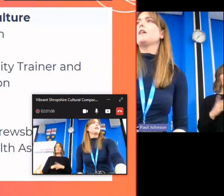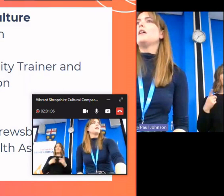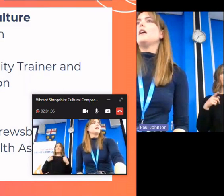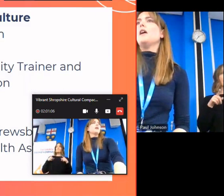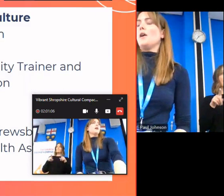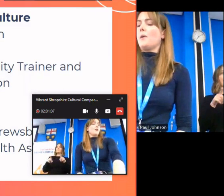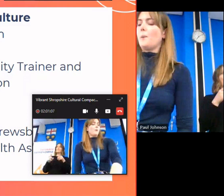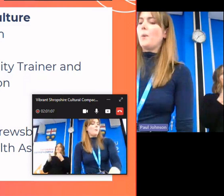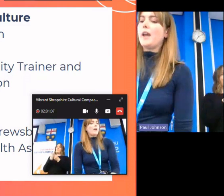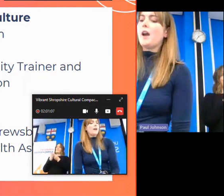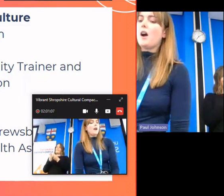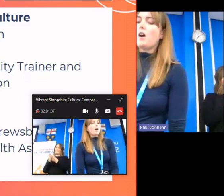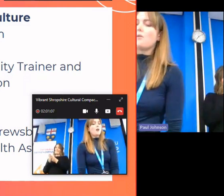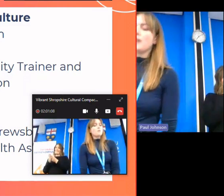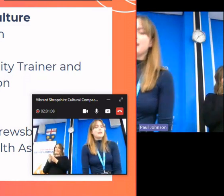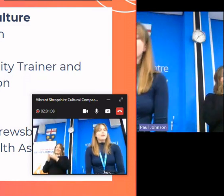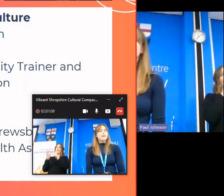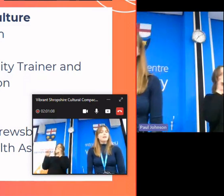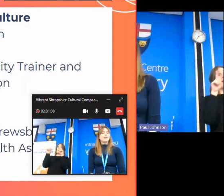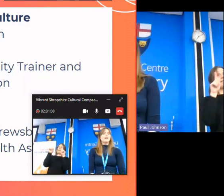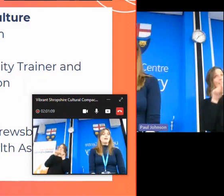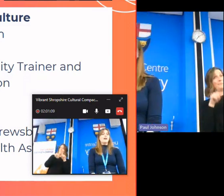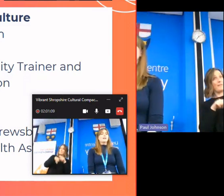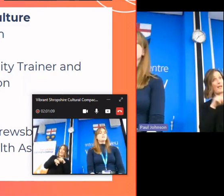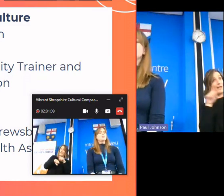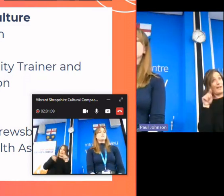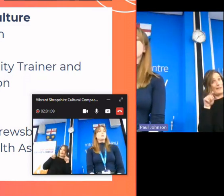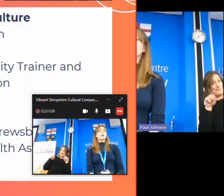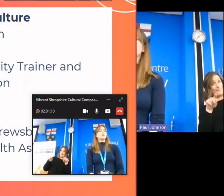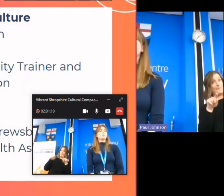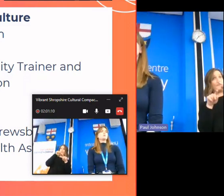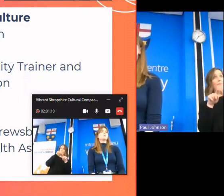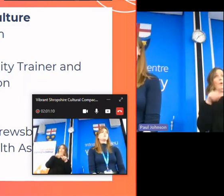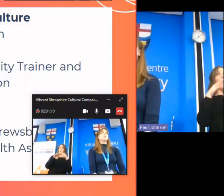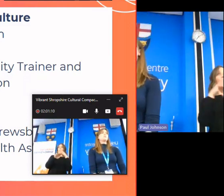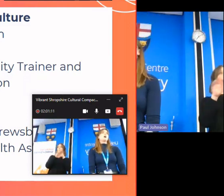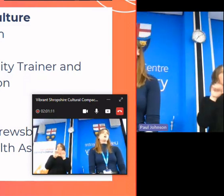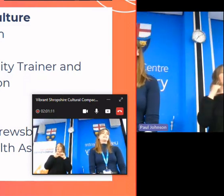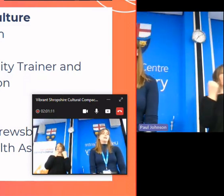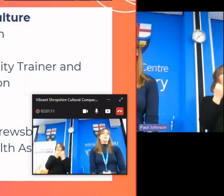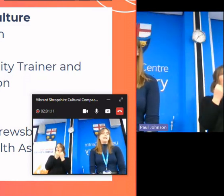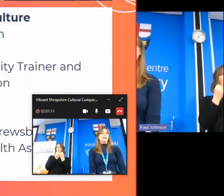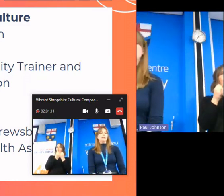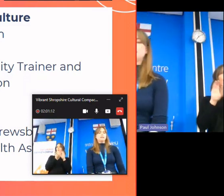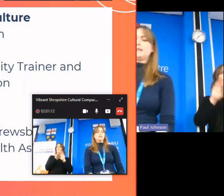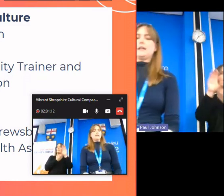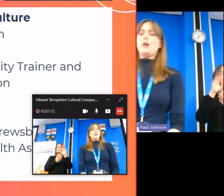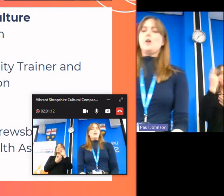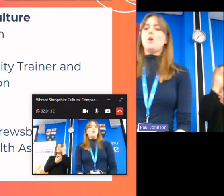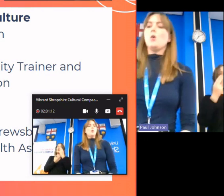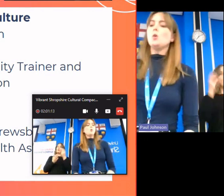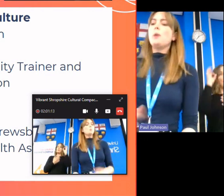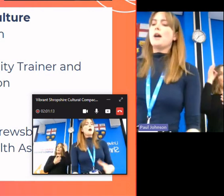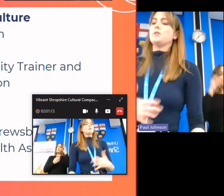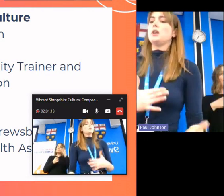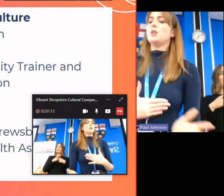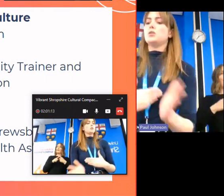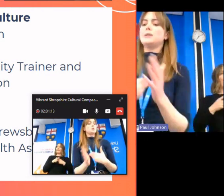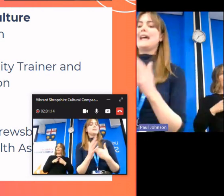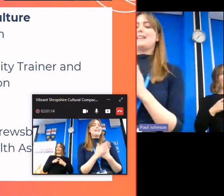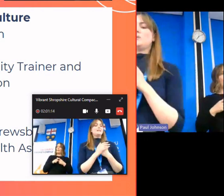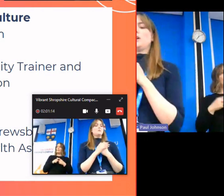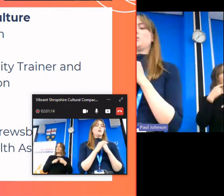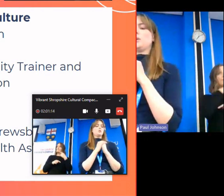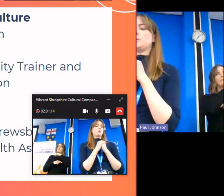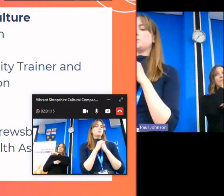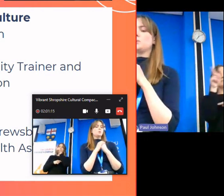we are running a series of workshops which are funded by arts council england all partners are